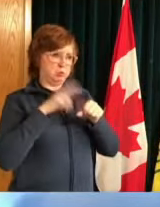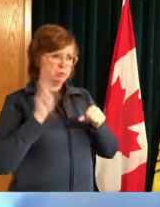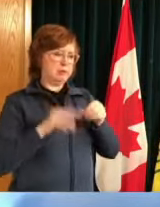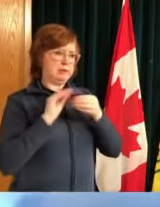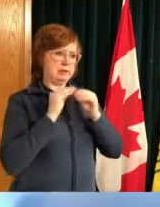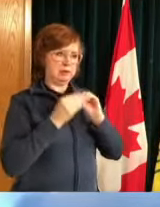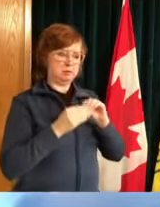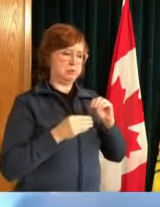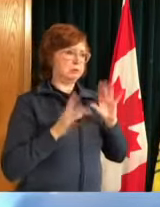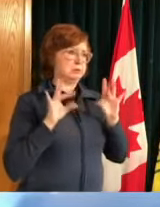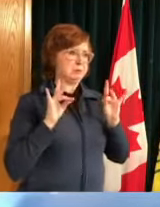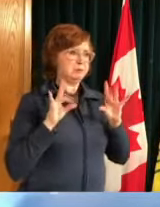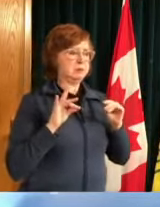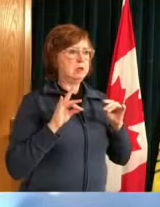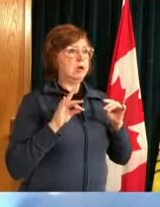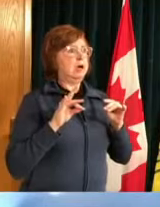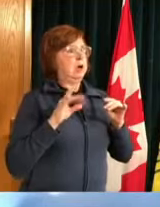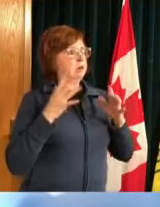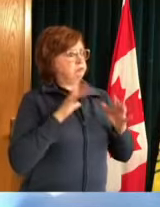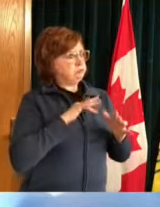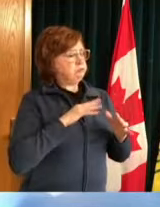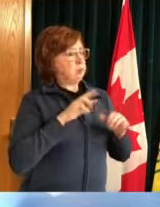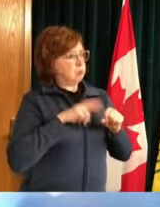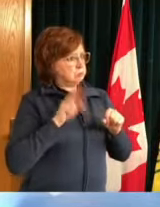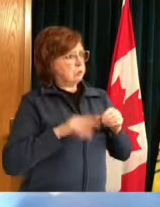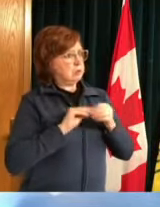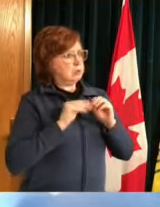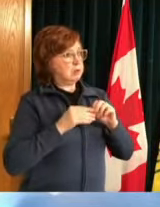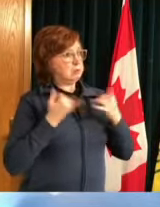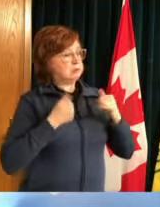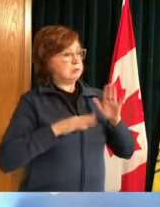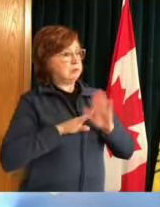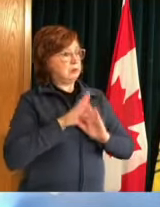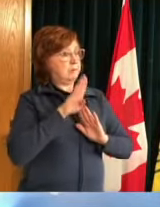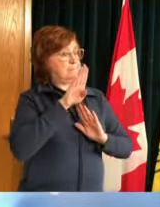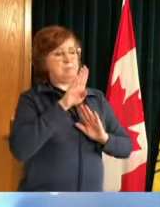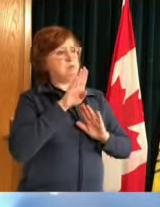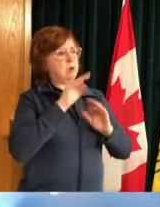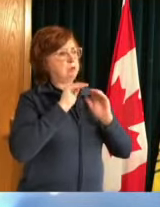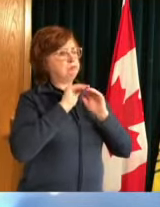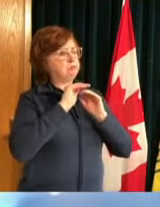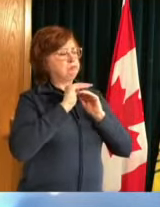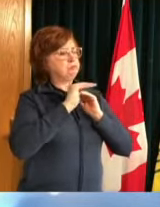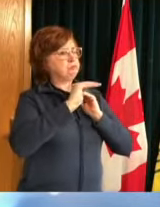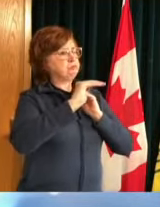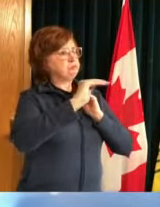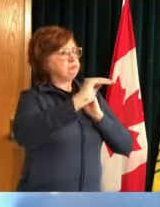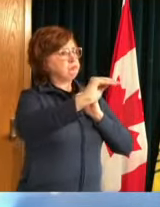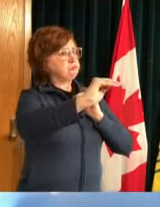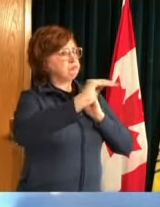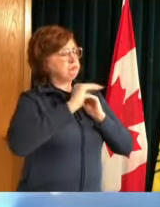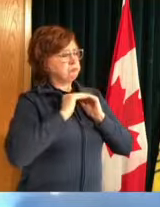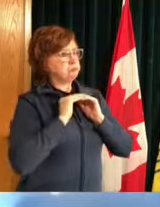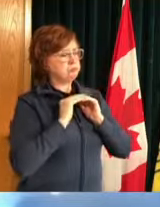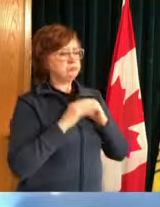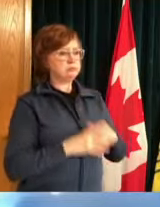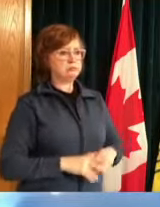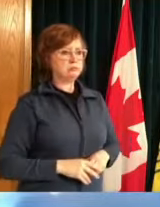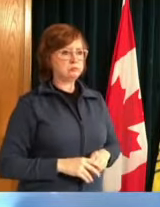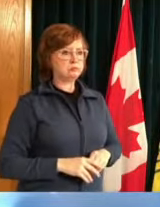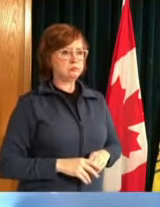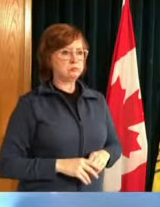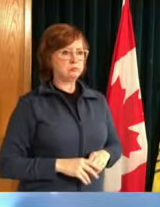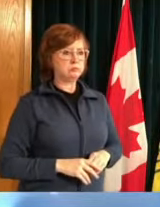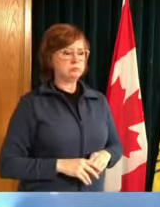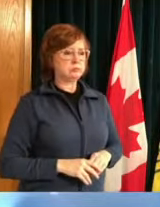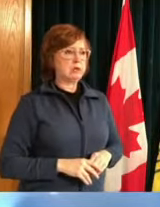continuing to go up but they are still generating significant hospitalizations in younger cohorts which again is very hard you know i